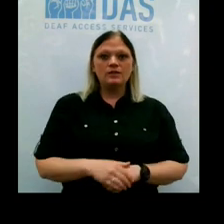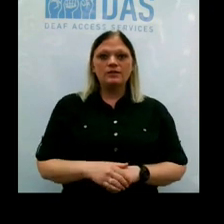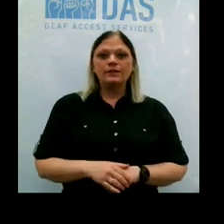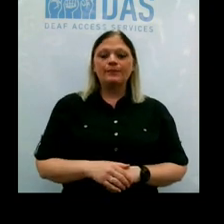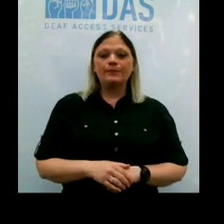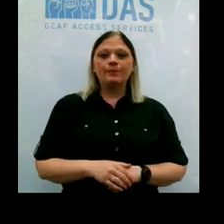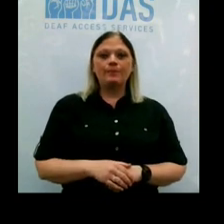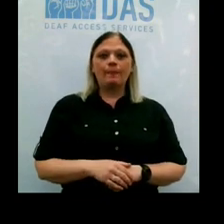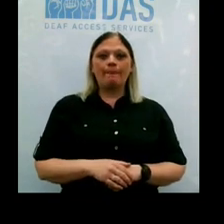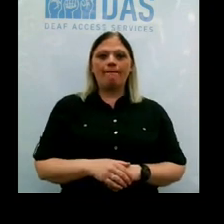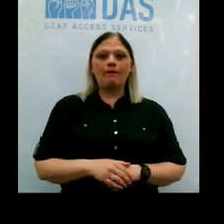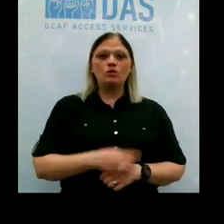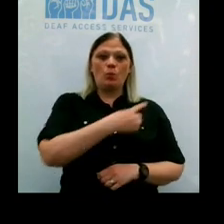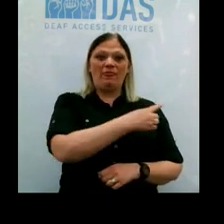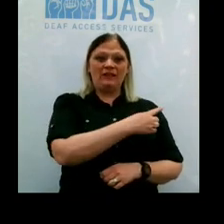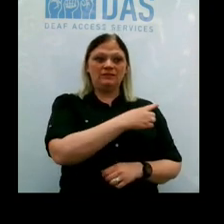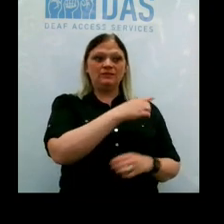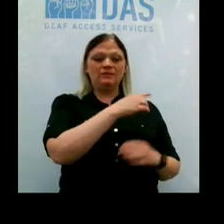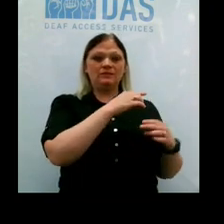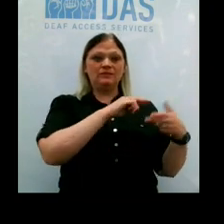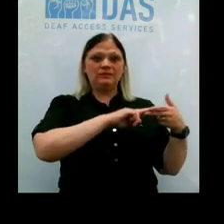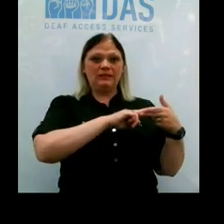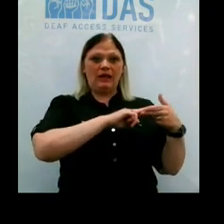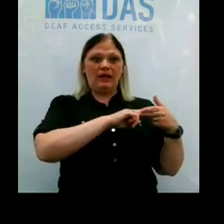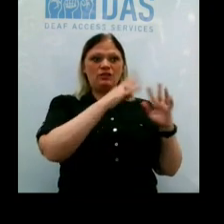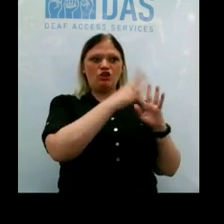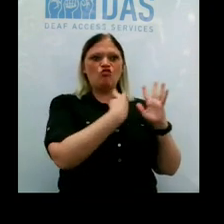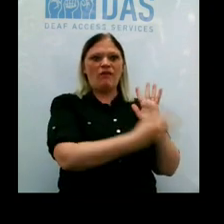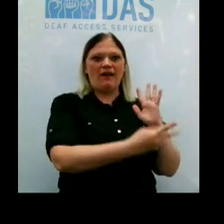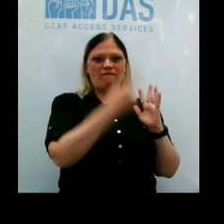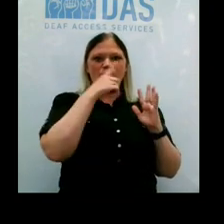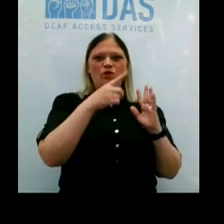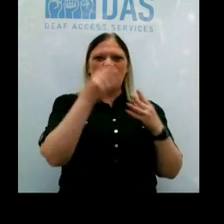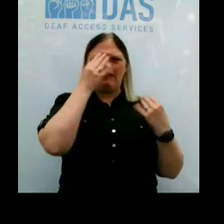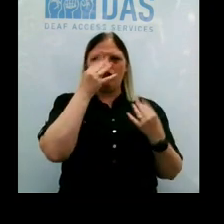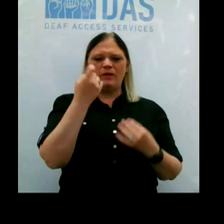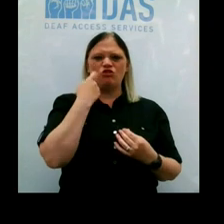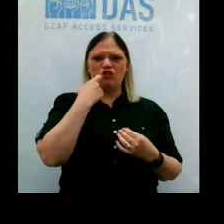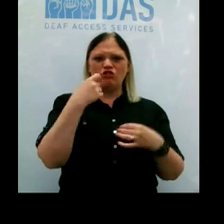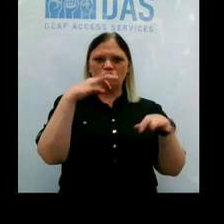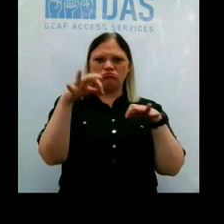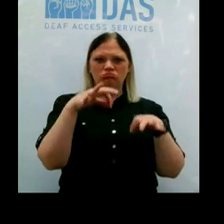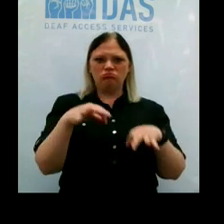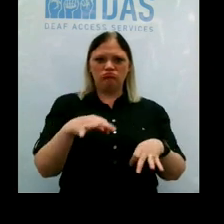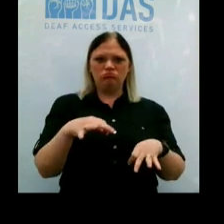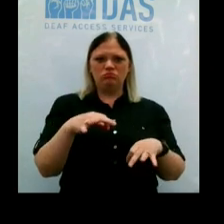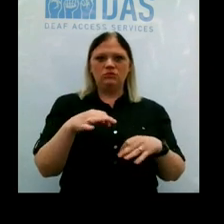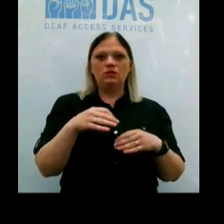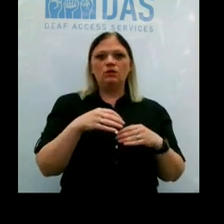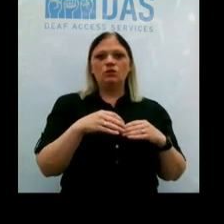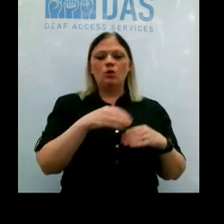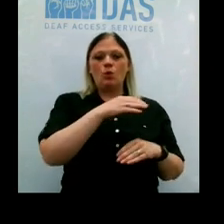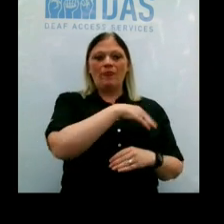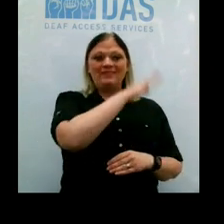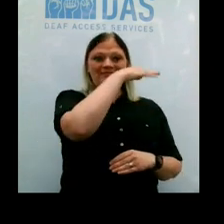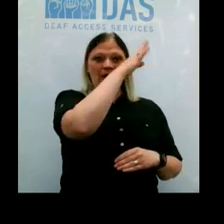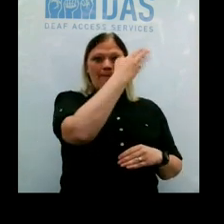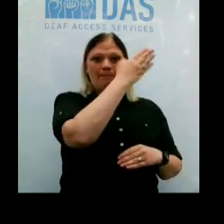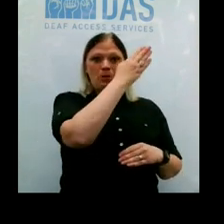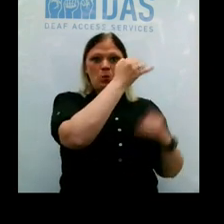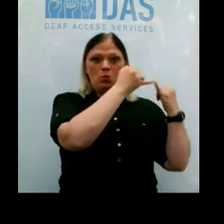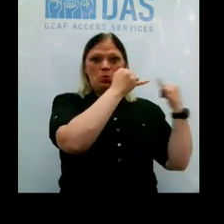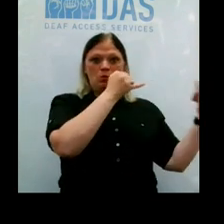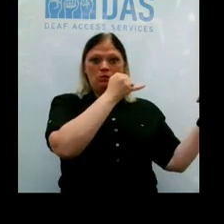is a slide that is actually a graphic of those data that I just presented. In the top blue line is looking at all the COVID